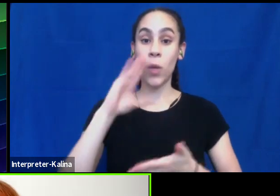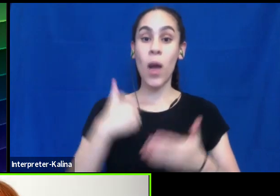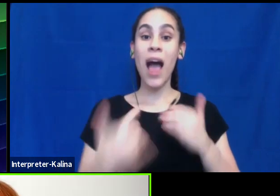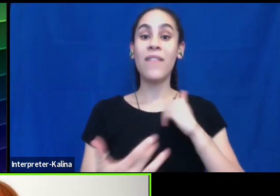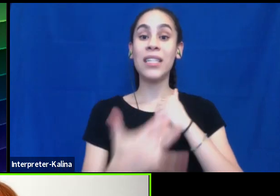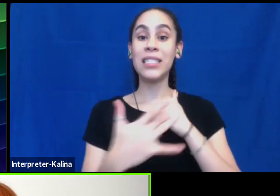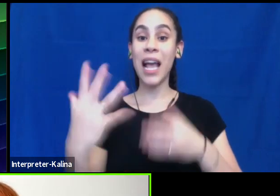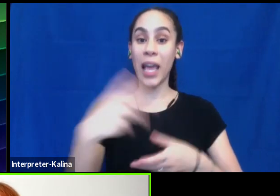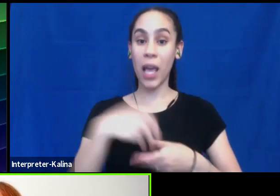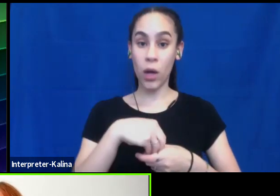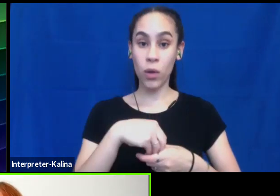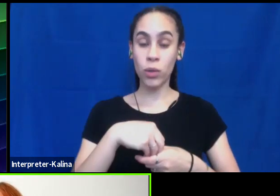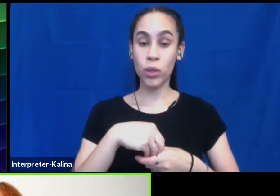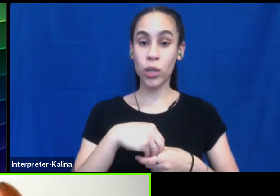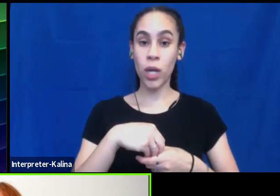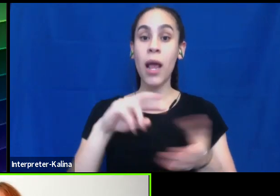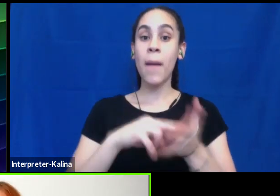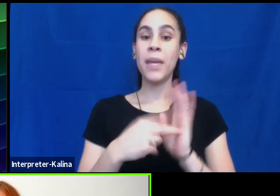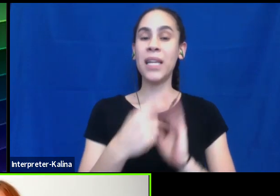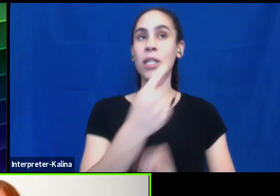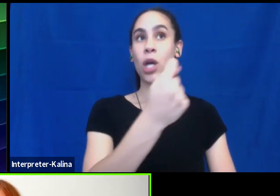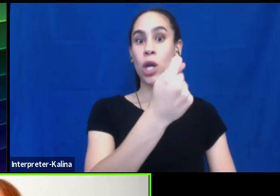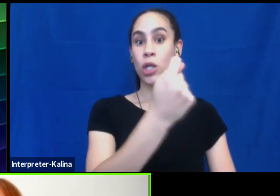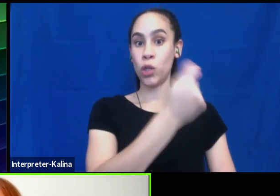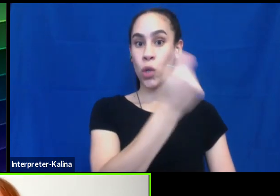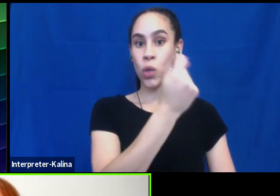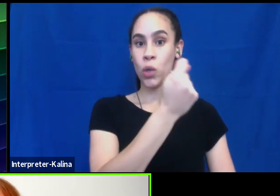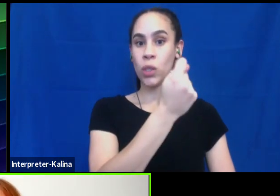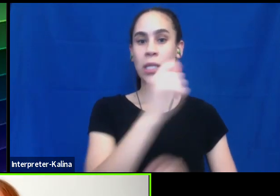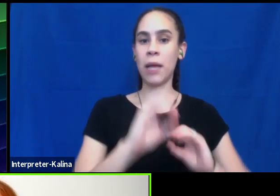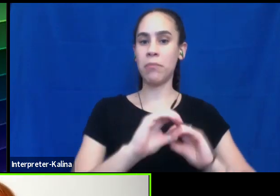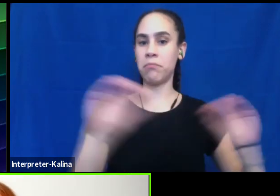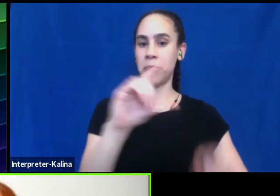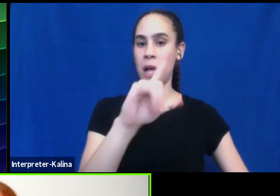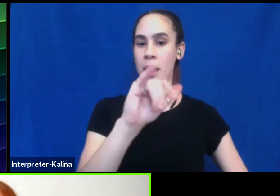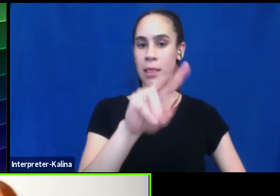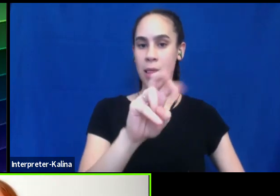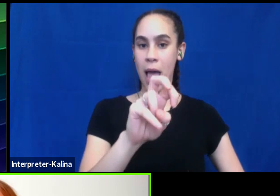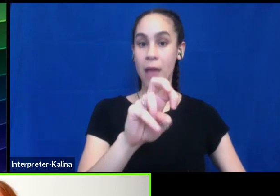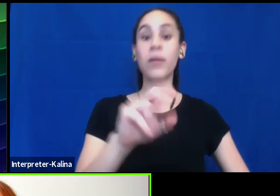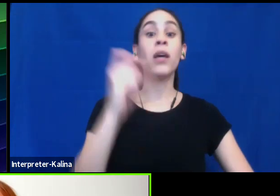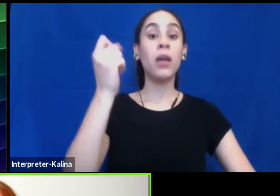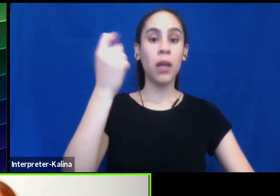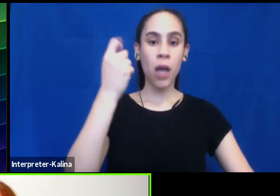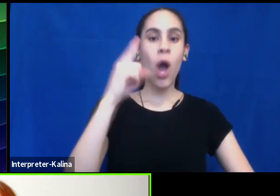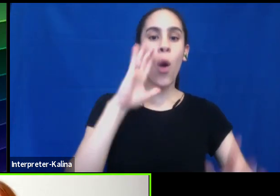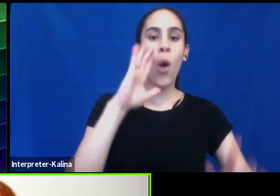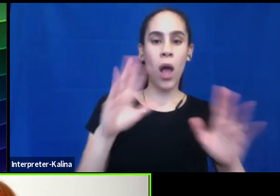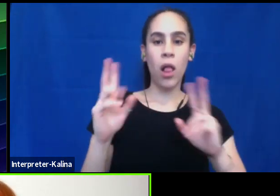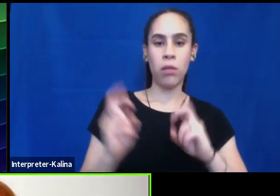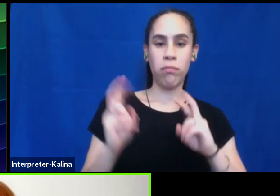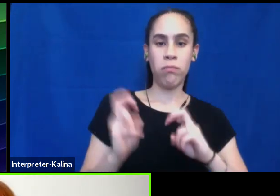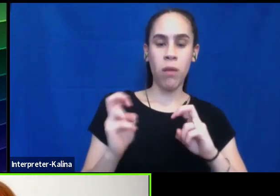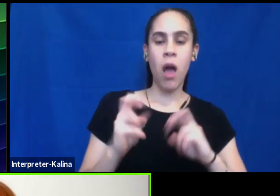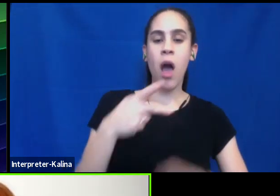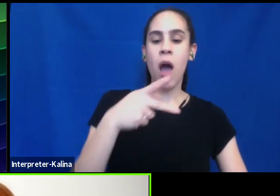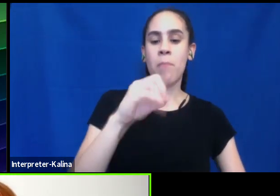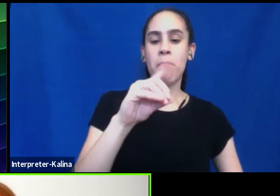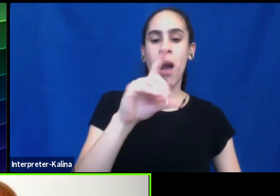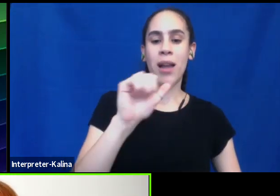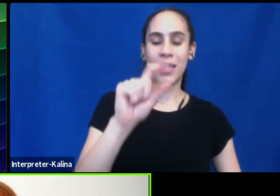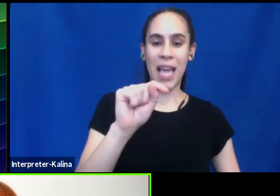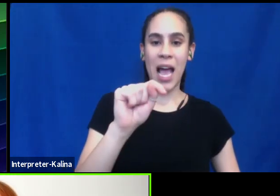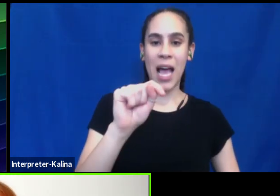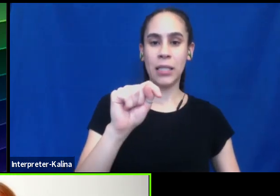Um, so on Tuesday, so we won't be meeting live. Um, but I will be recording a podcast that will go up the following week